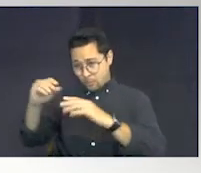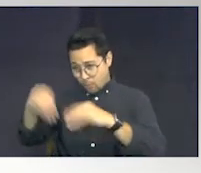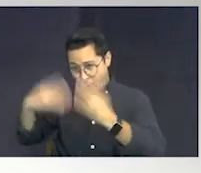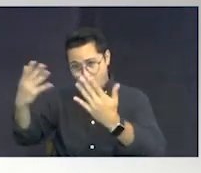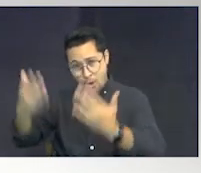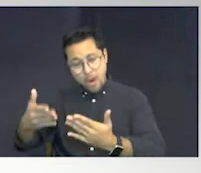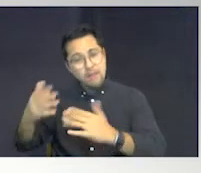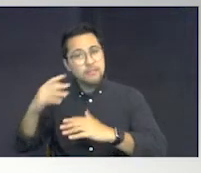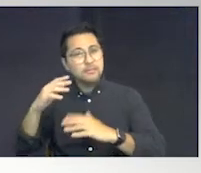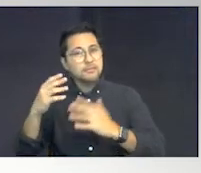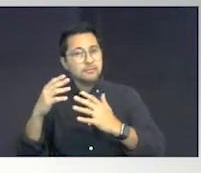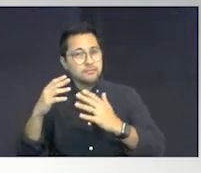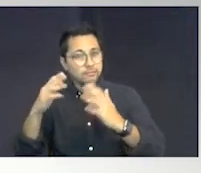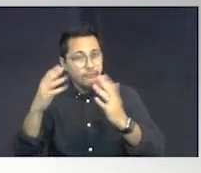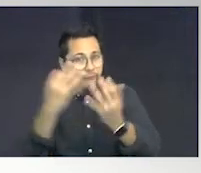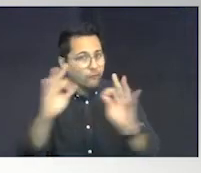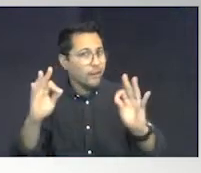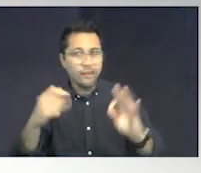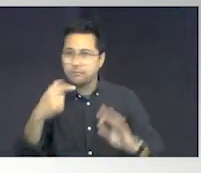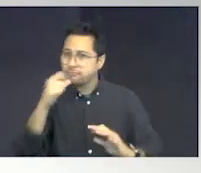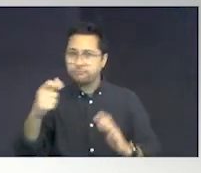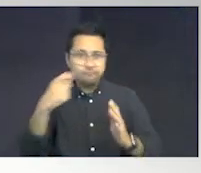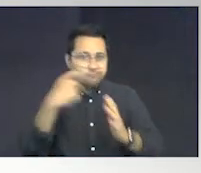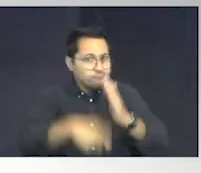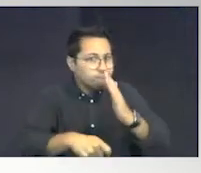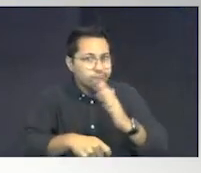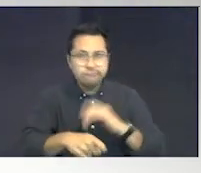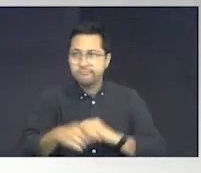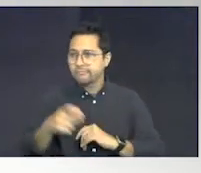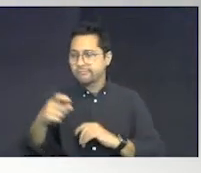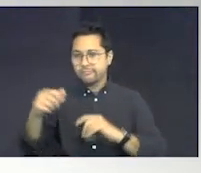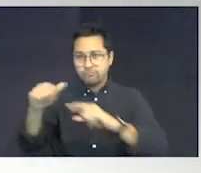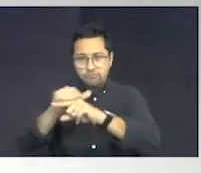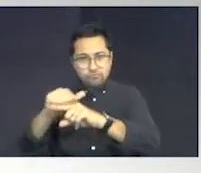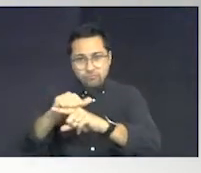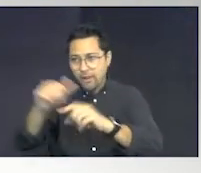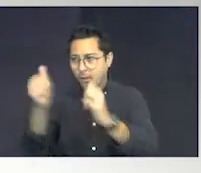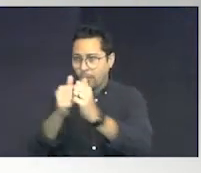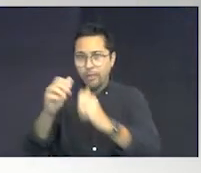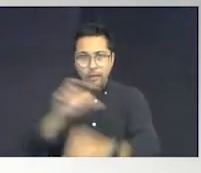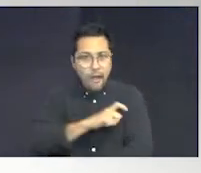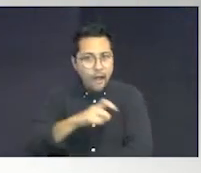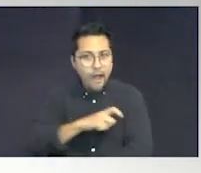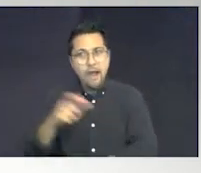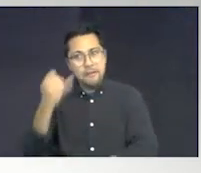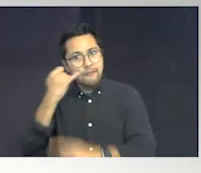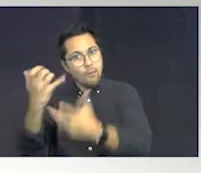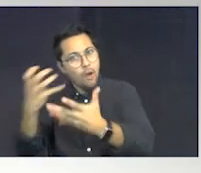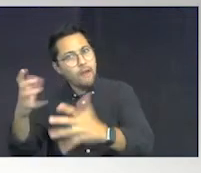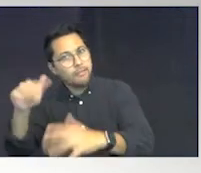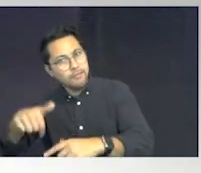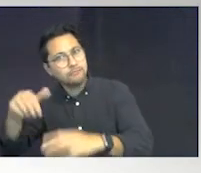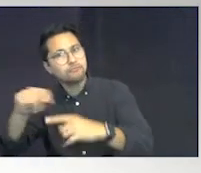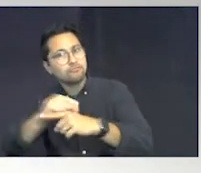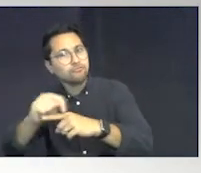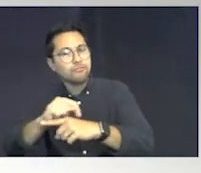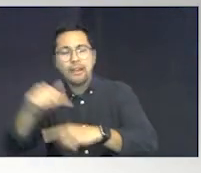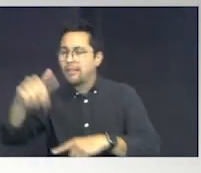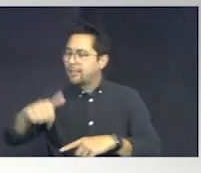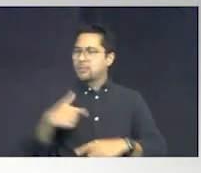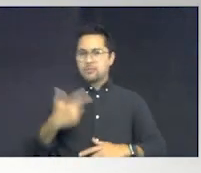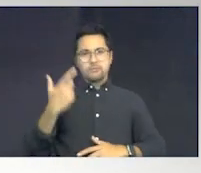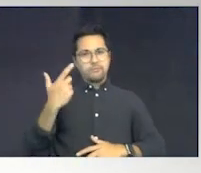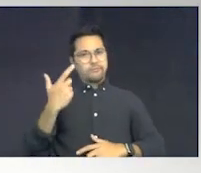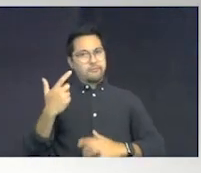the Autism Society of Greater Orlando. We do not charge for any officer to receive this training. It is one of our biggest training